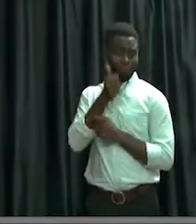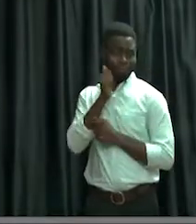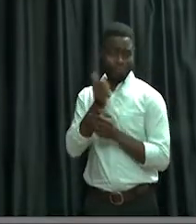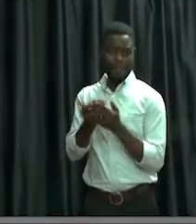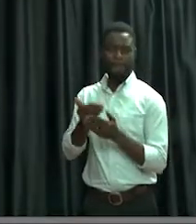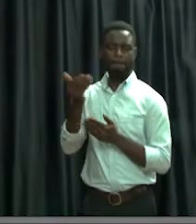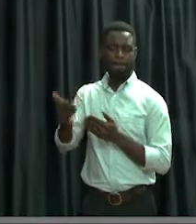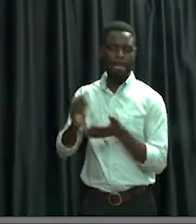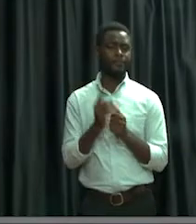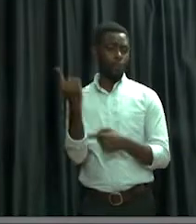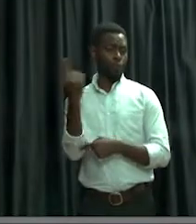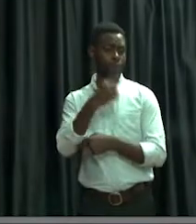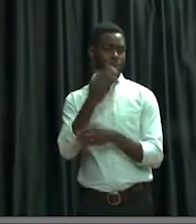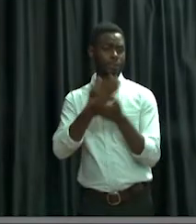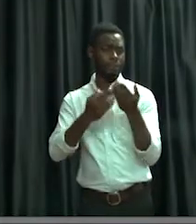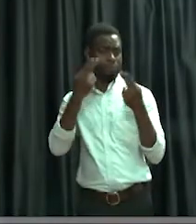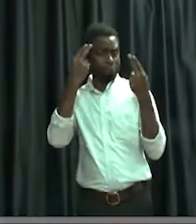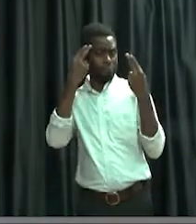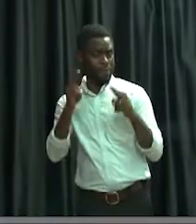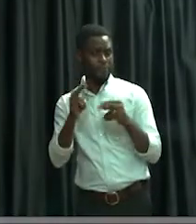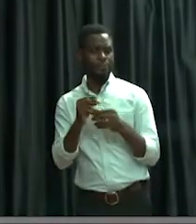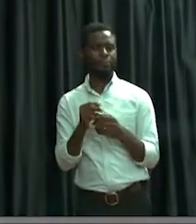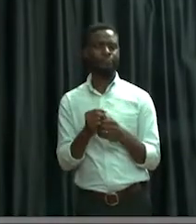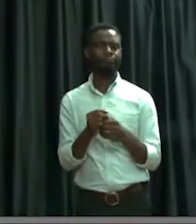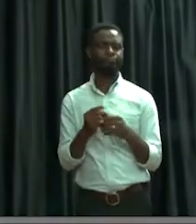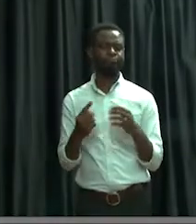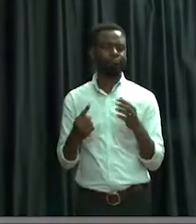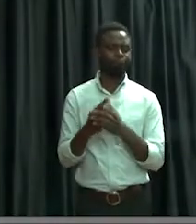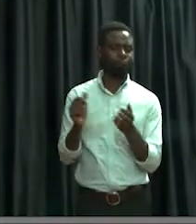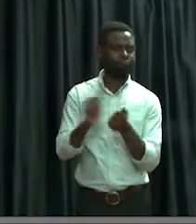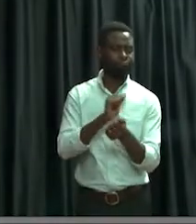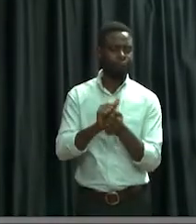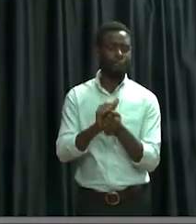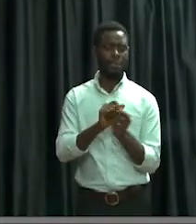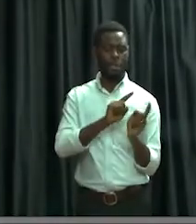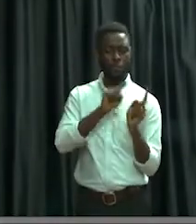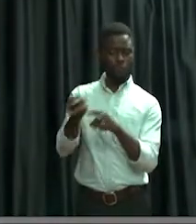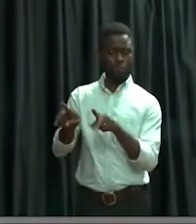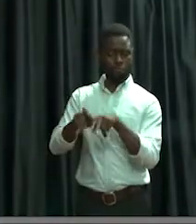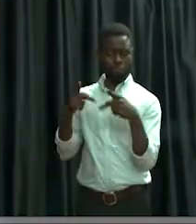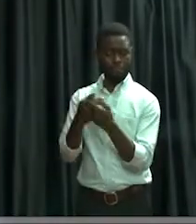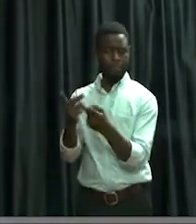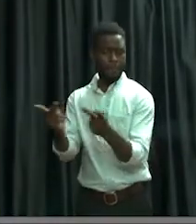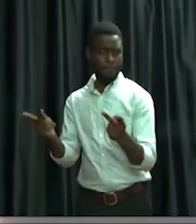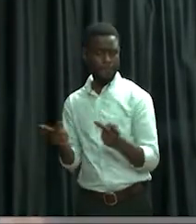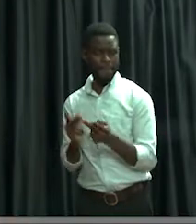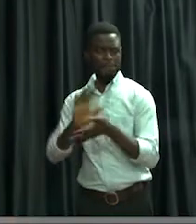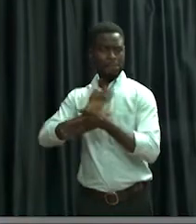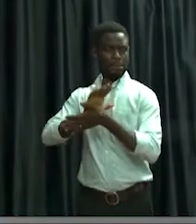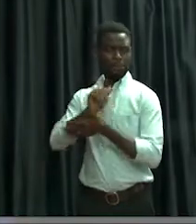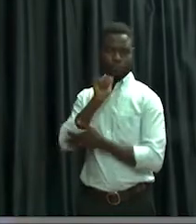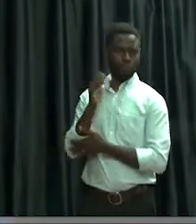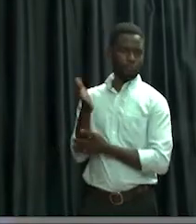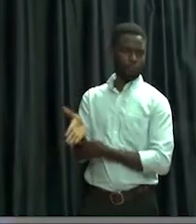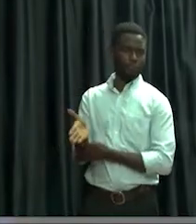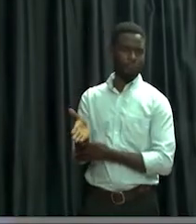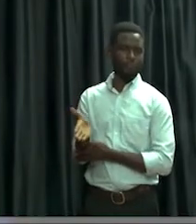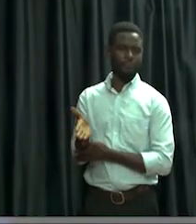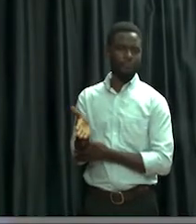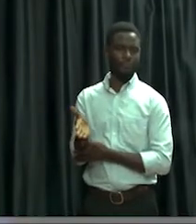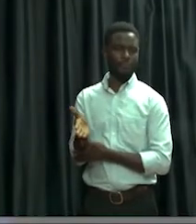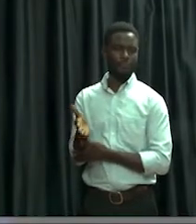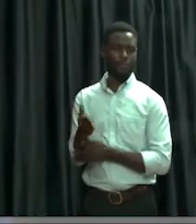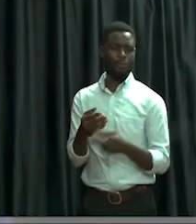to eat their cheese. One day something disrupted them completely. They went to the regular place and the cheese was not there.